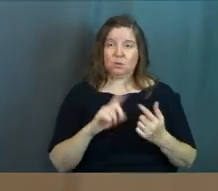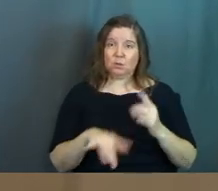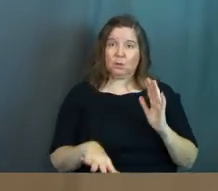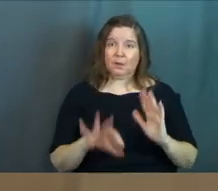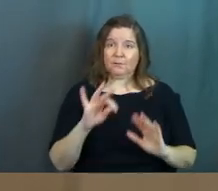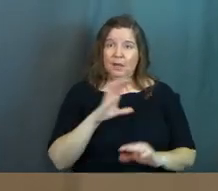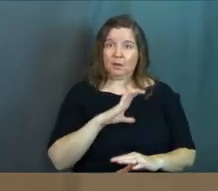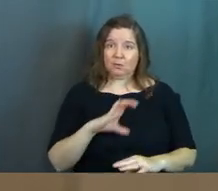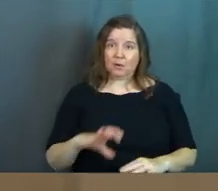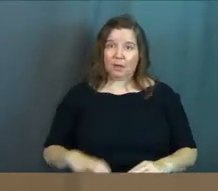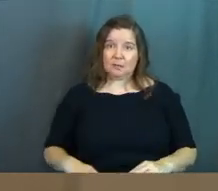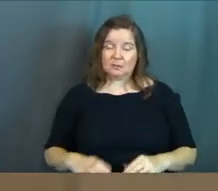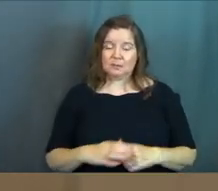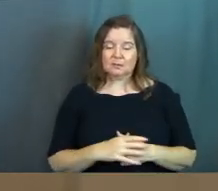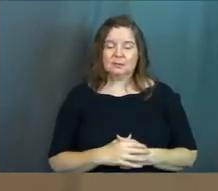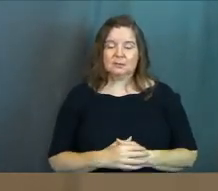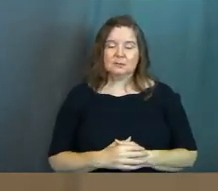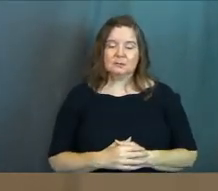find Christ.